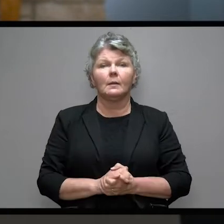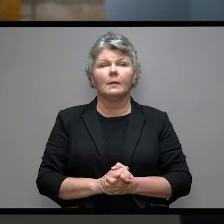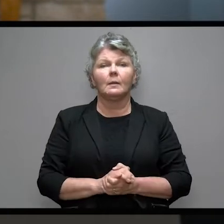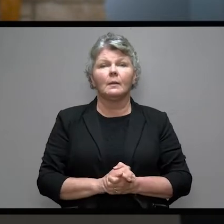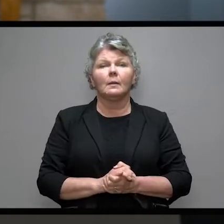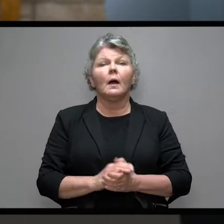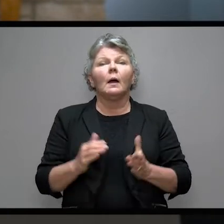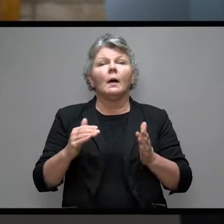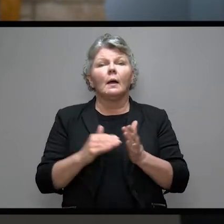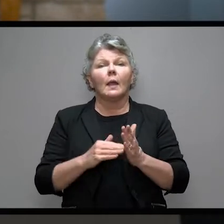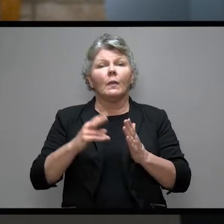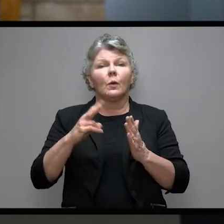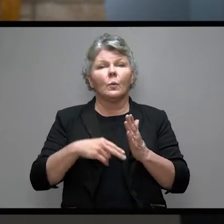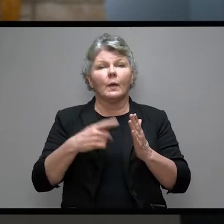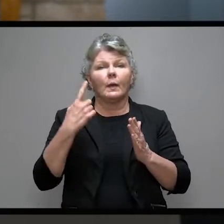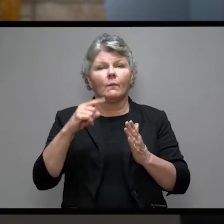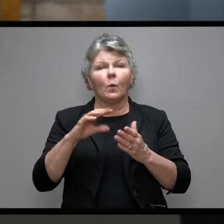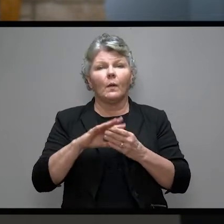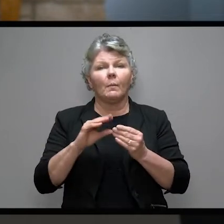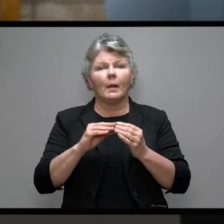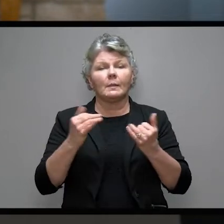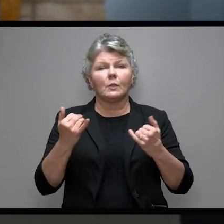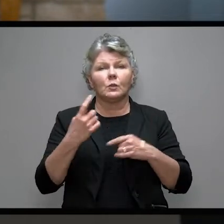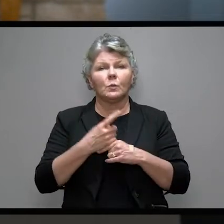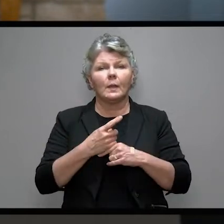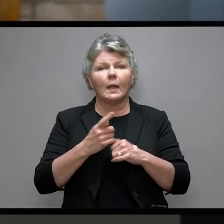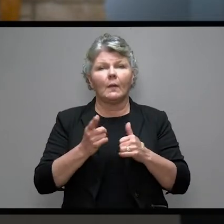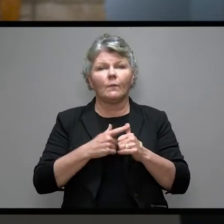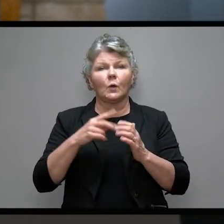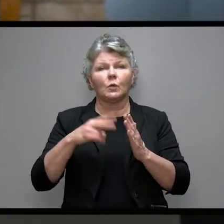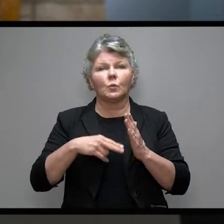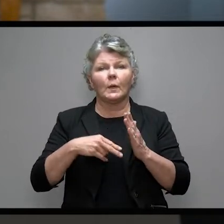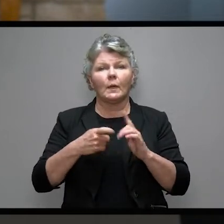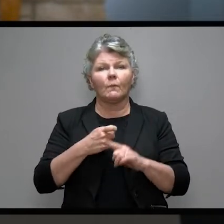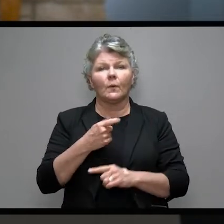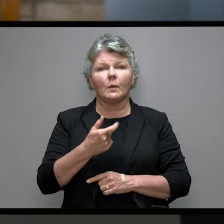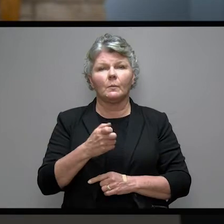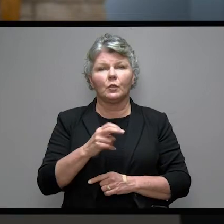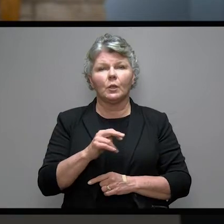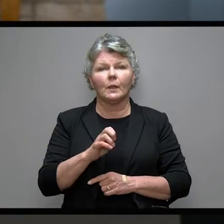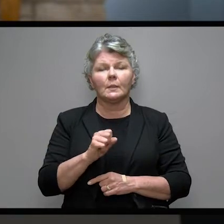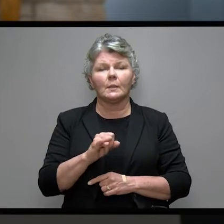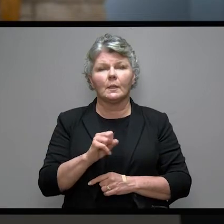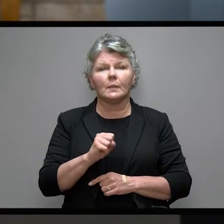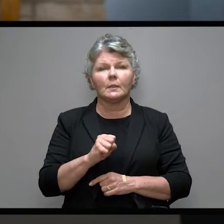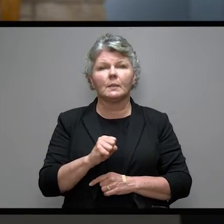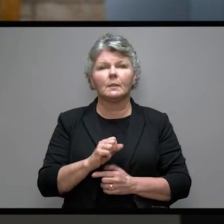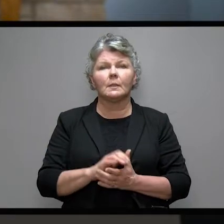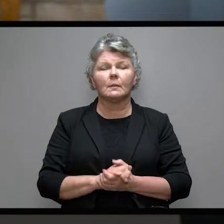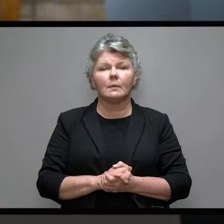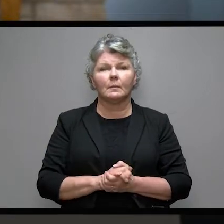Once again, the text for my message today is that first reading from Genesis, earlier proclaimed.